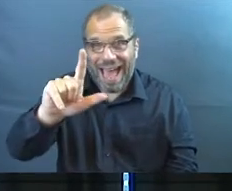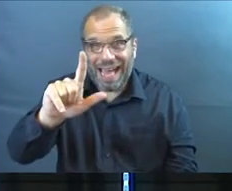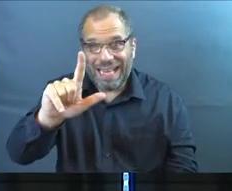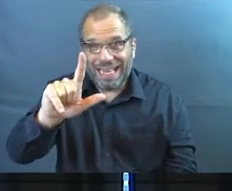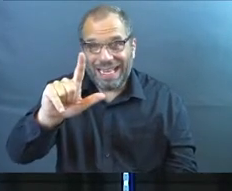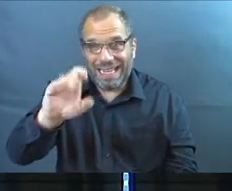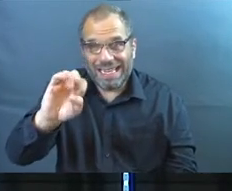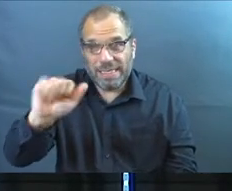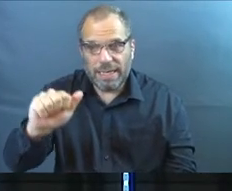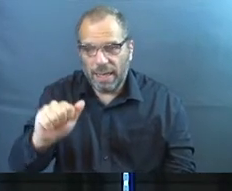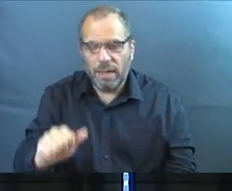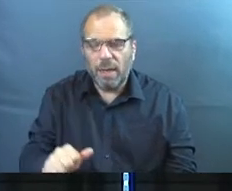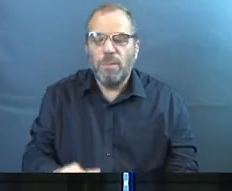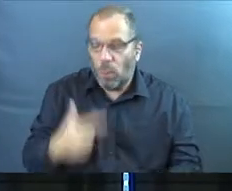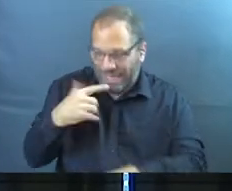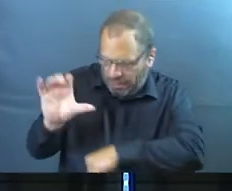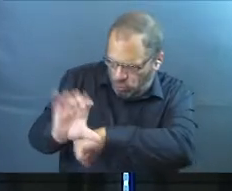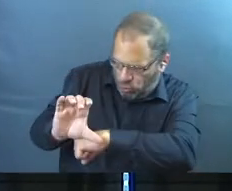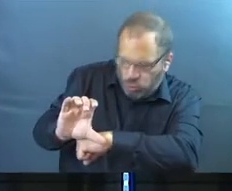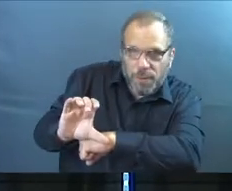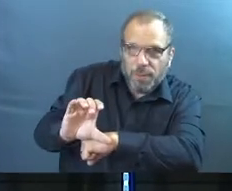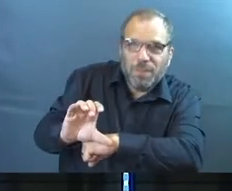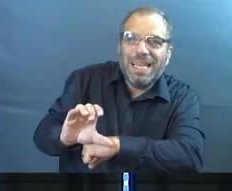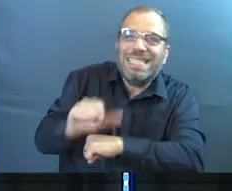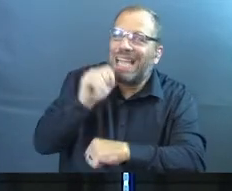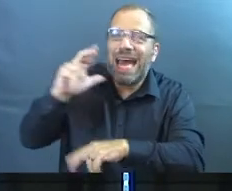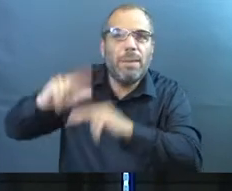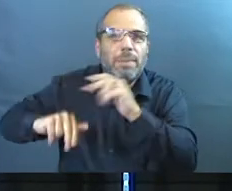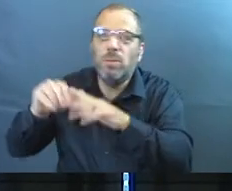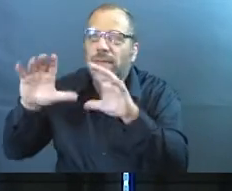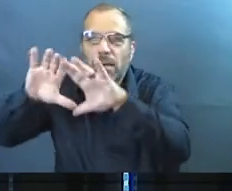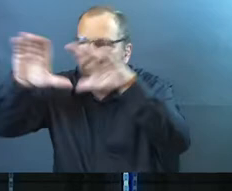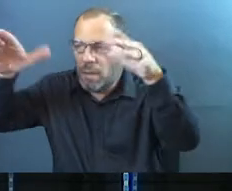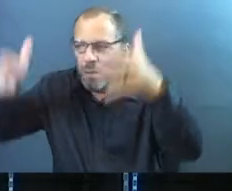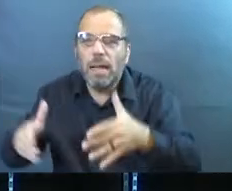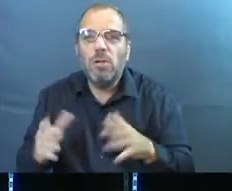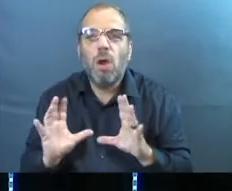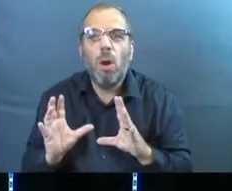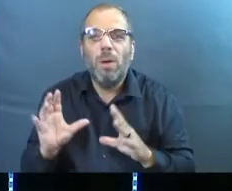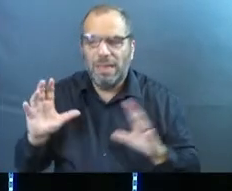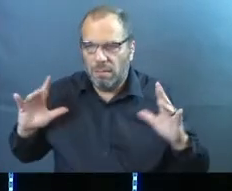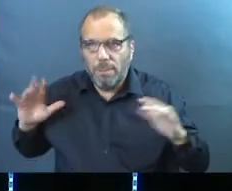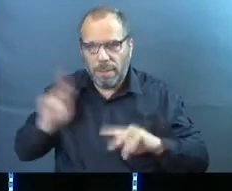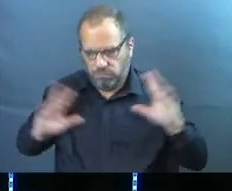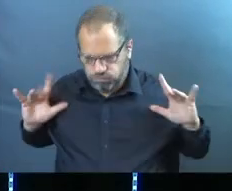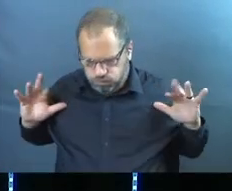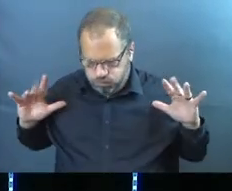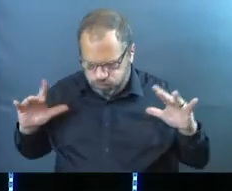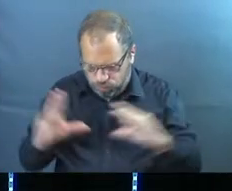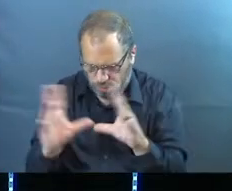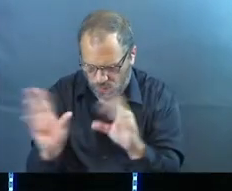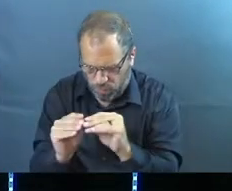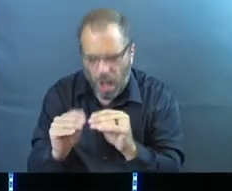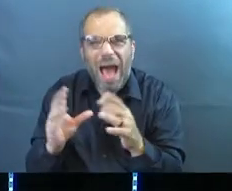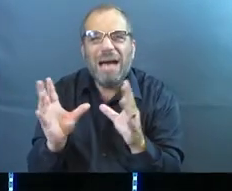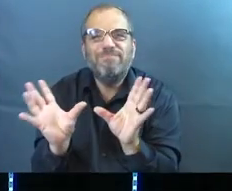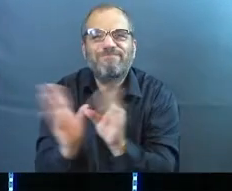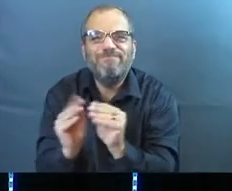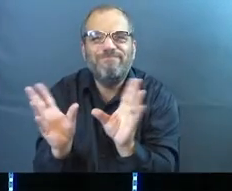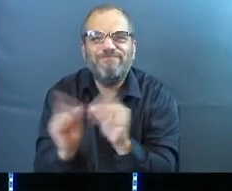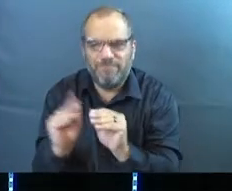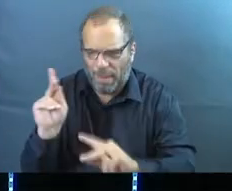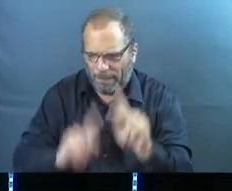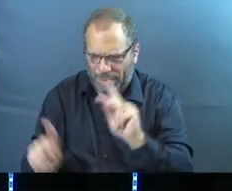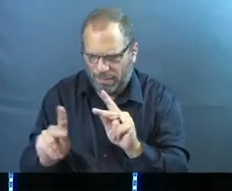Ekklesia is not, when he says church, it's not a building. It's a gathering of people. Or it's an assembly of